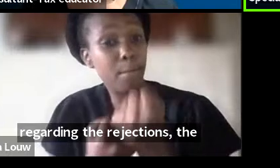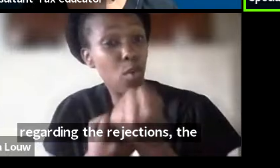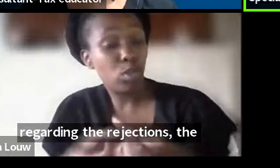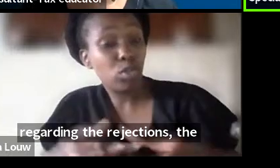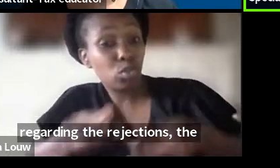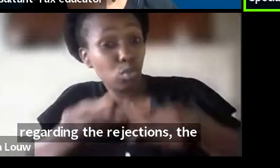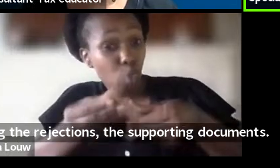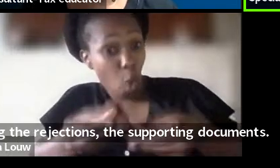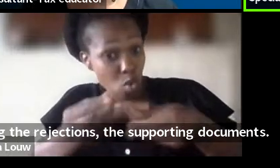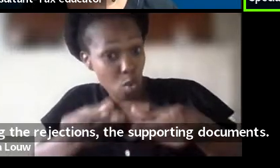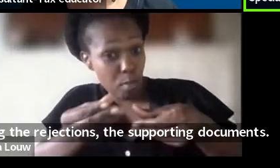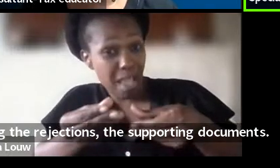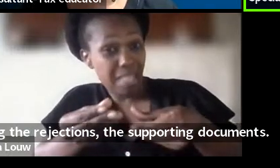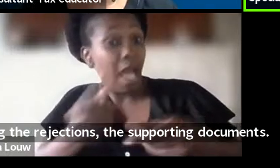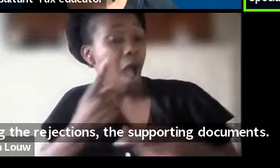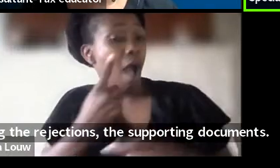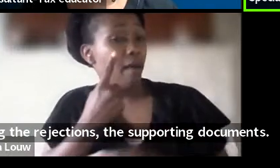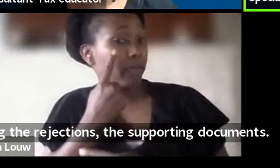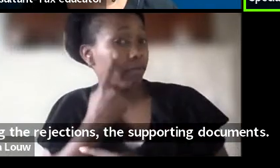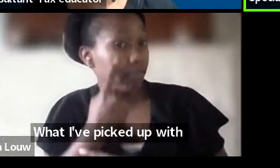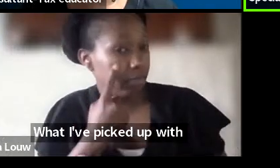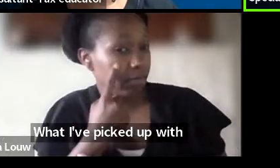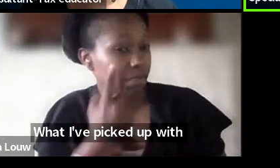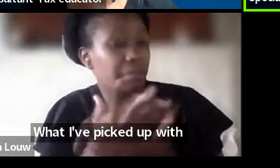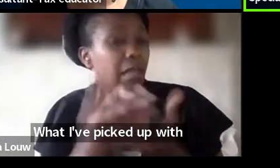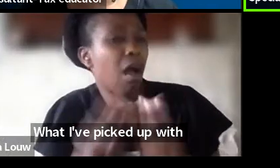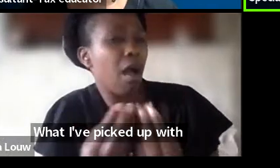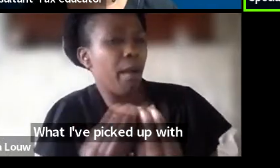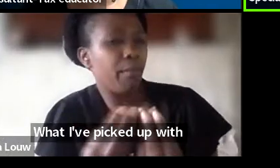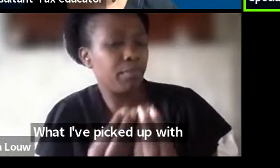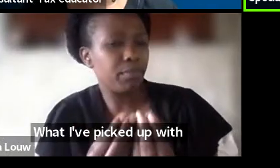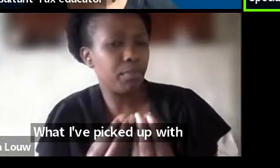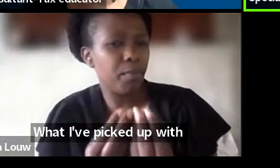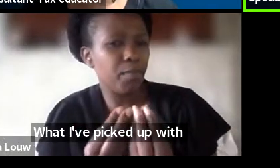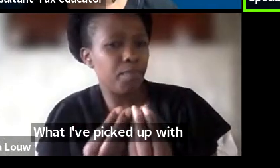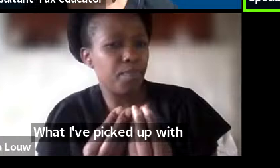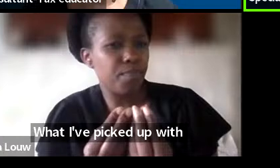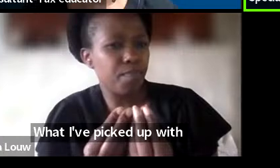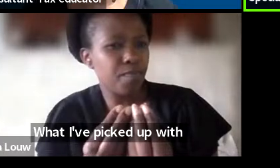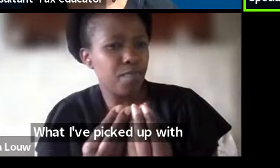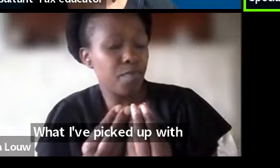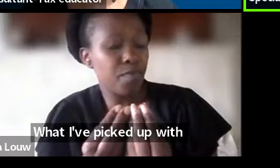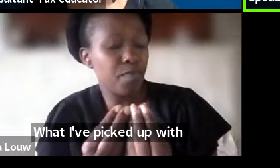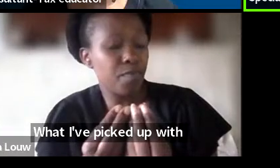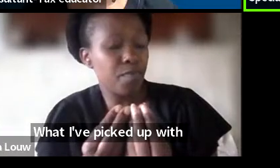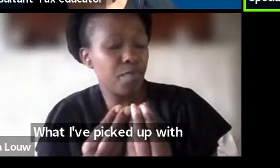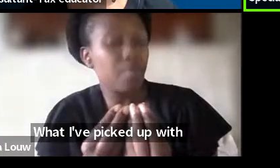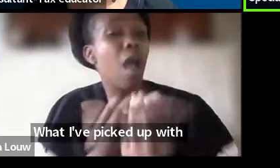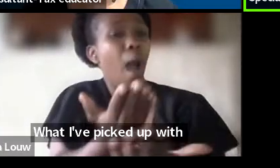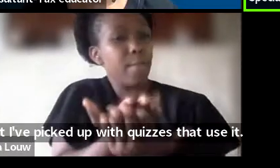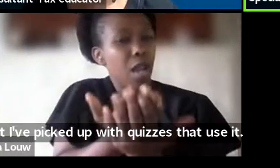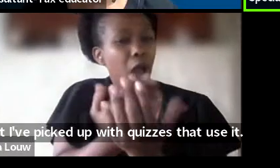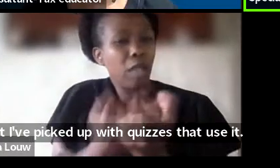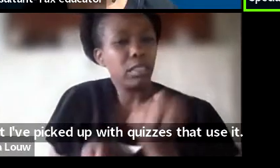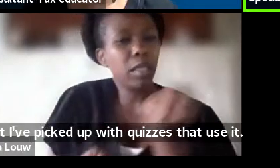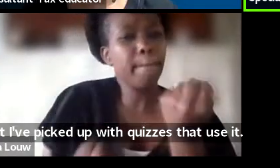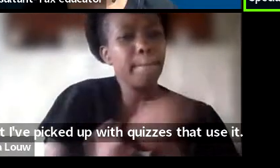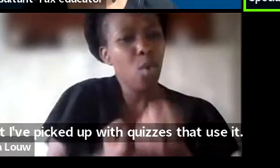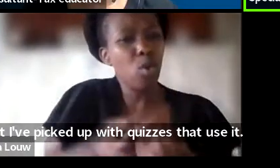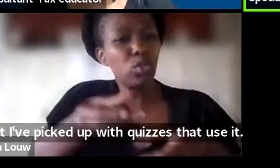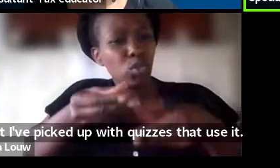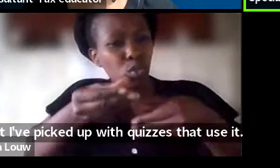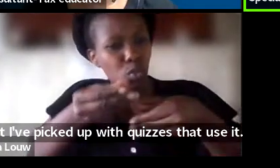with queries that I've assessed is that the user that upload the supporting documents is not uploading is thinking